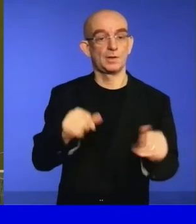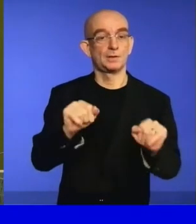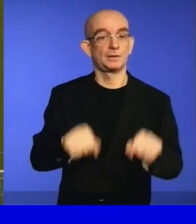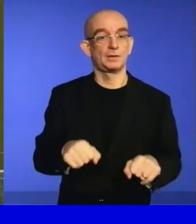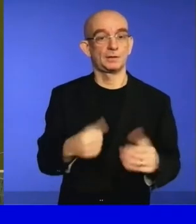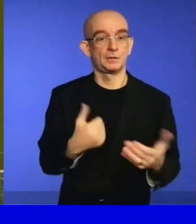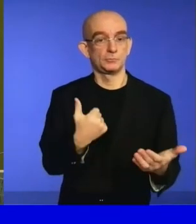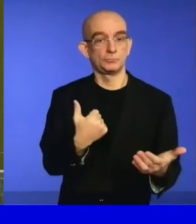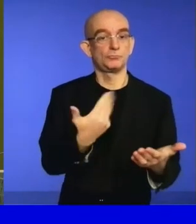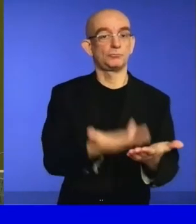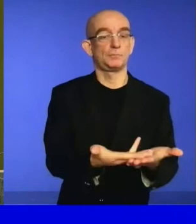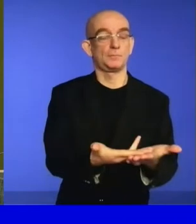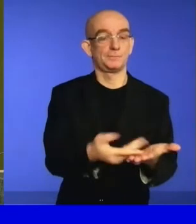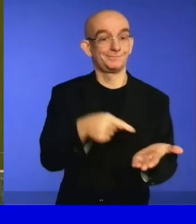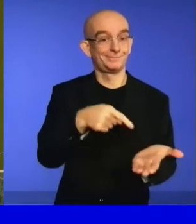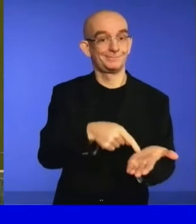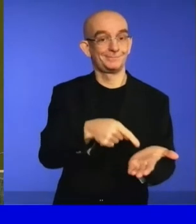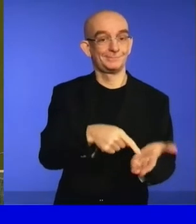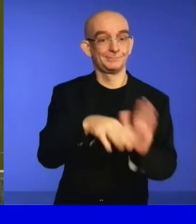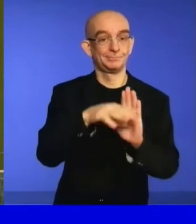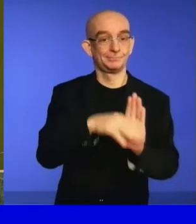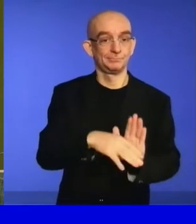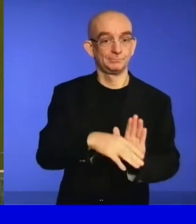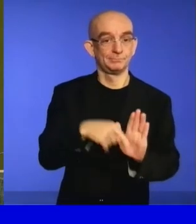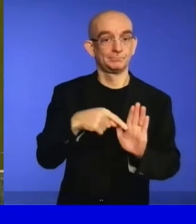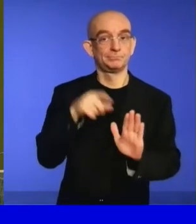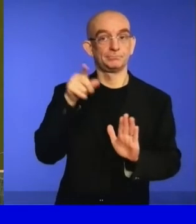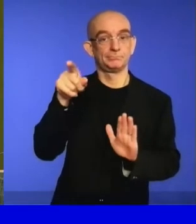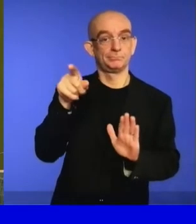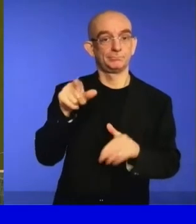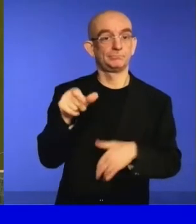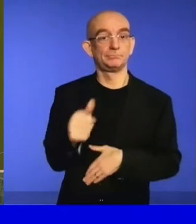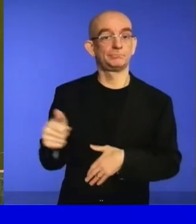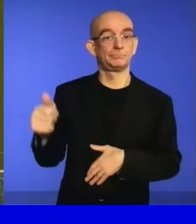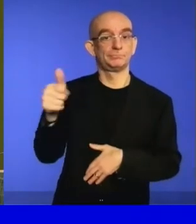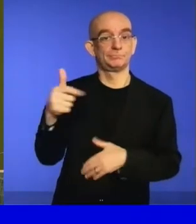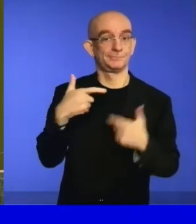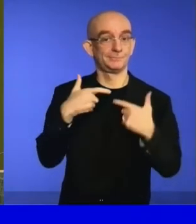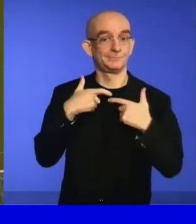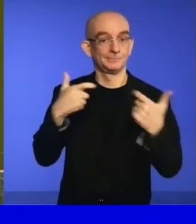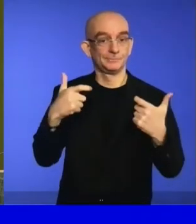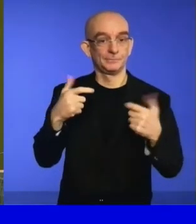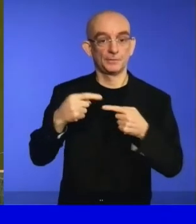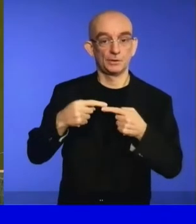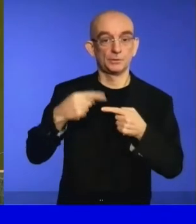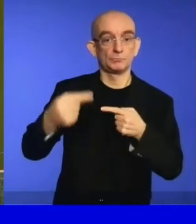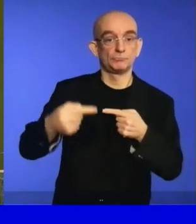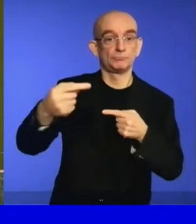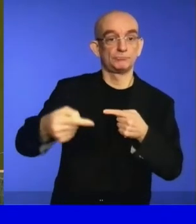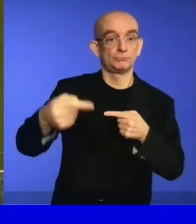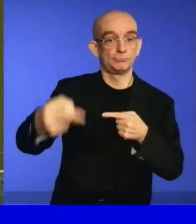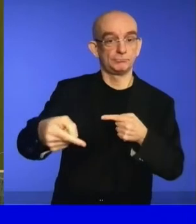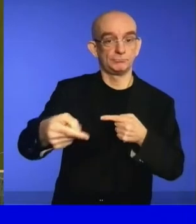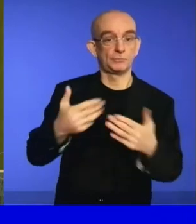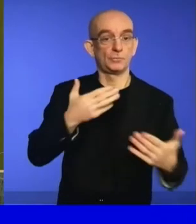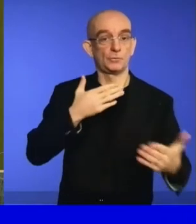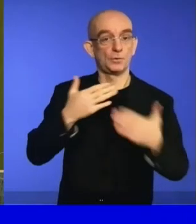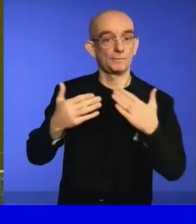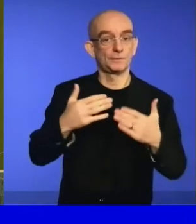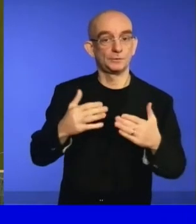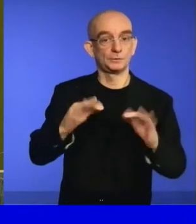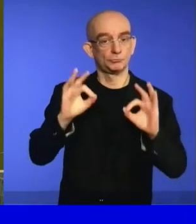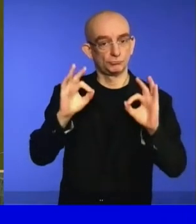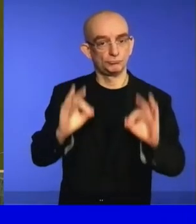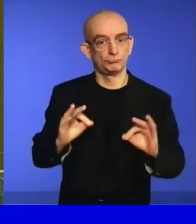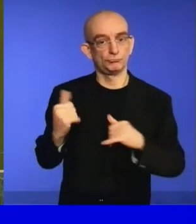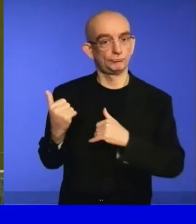That we recommend to the Secretary General that future sessions of the conference be provided